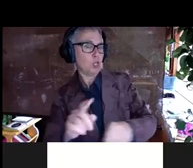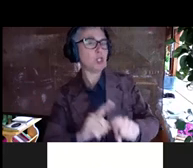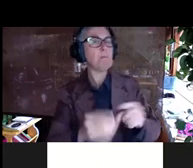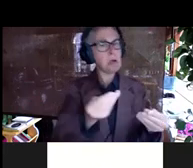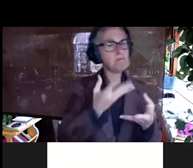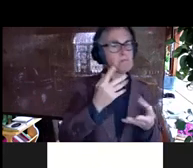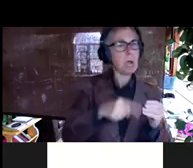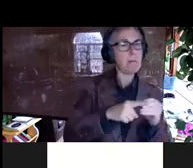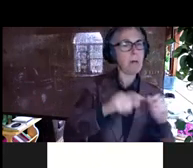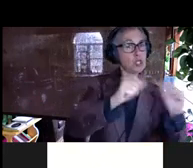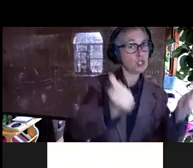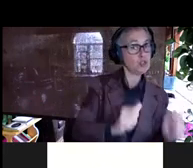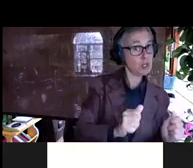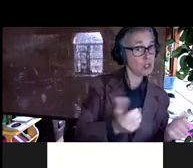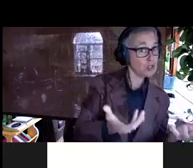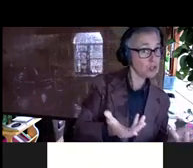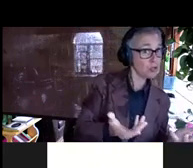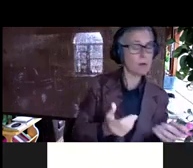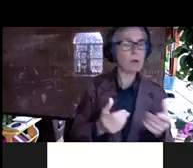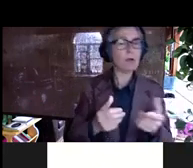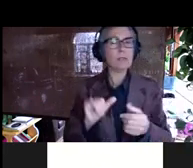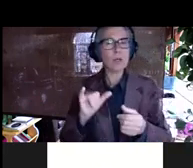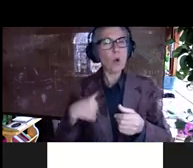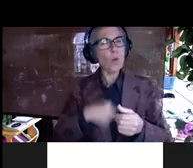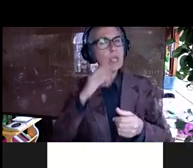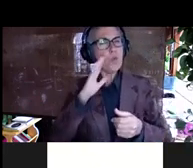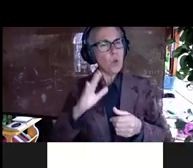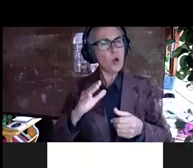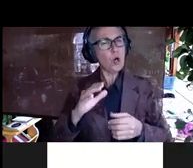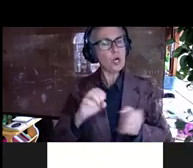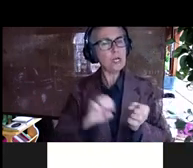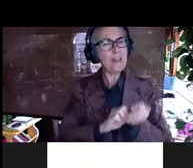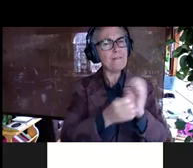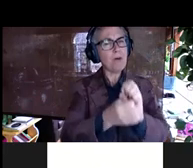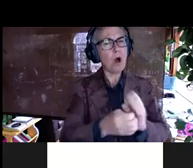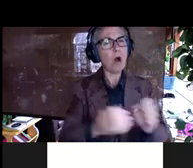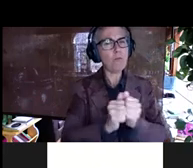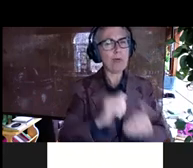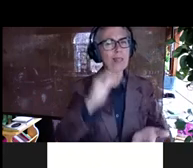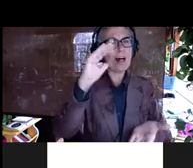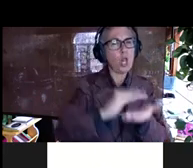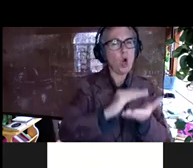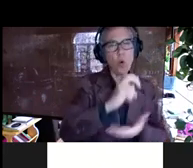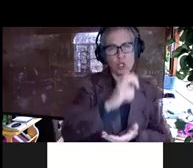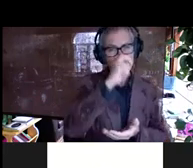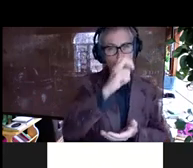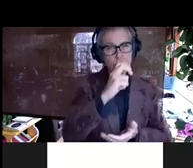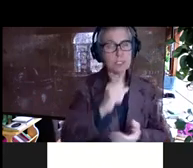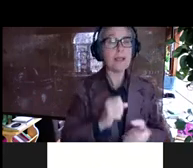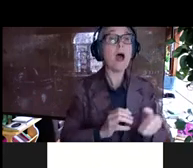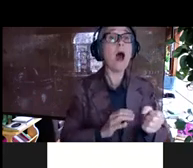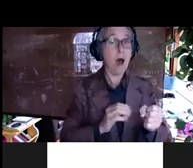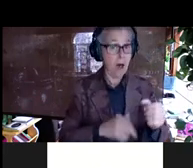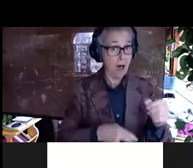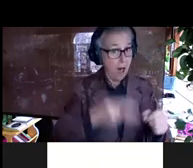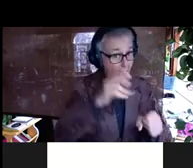altogether, I expect that means that we would evolve, um, at lower stringency. So, so still high enough that